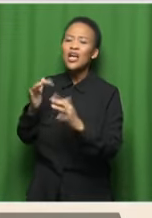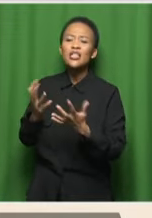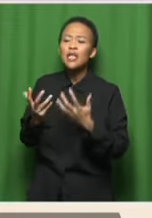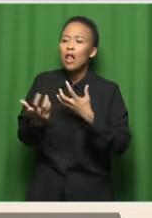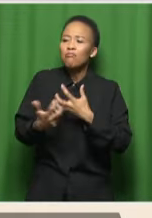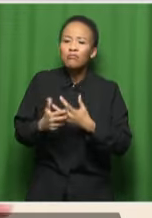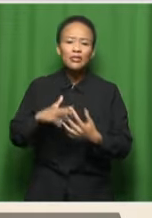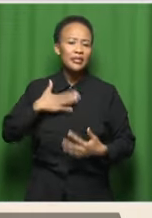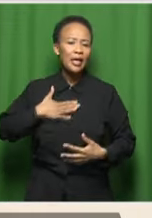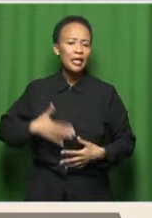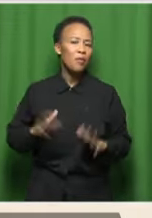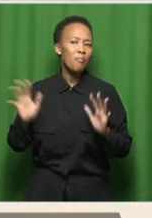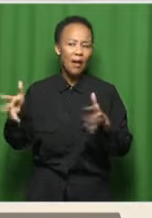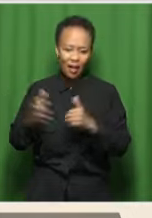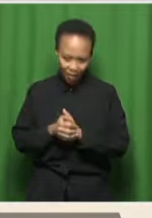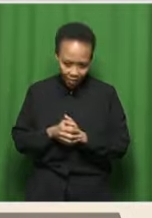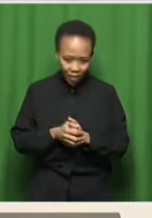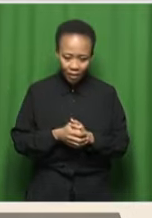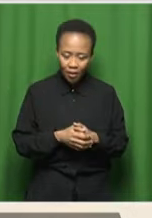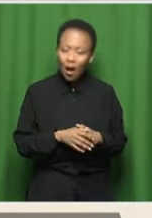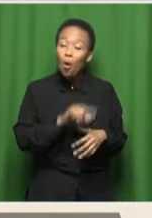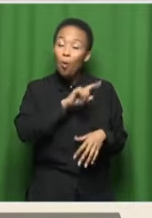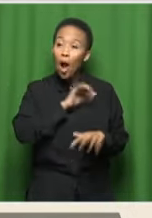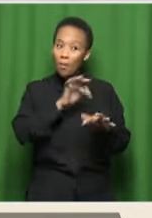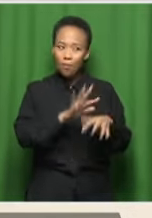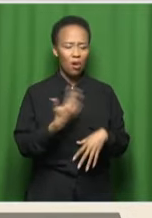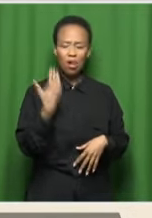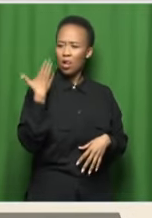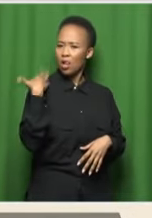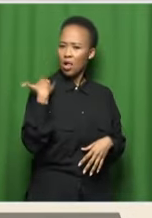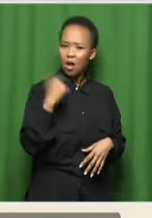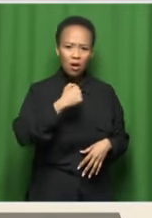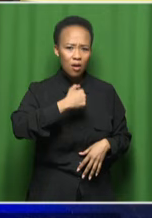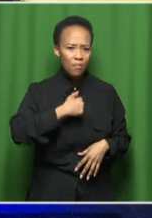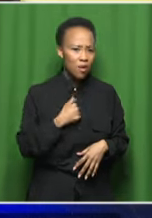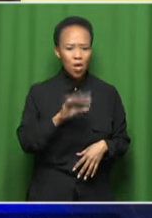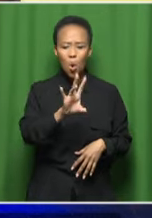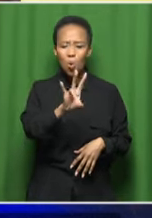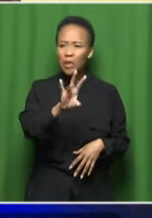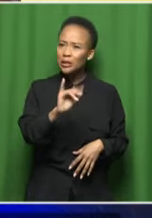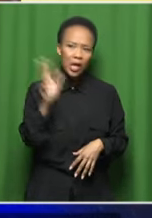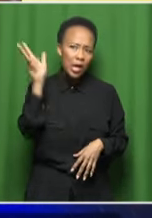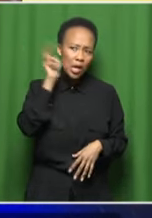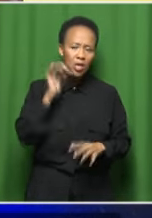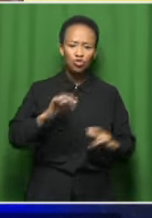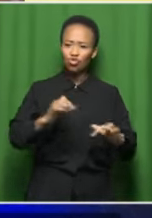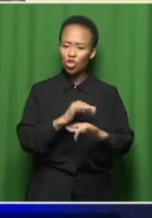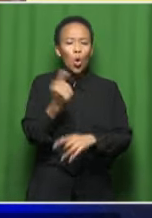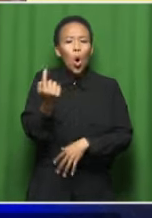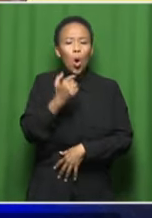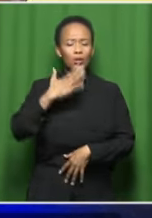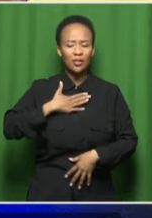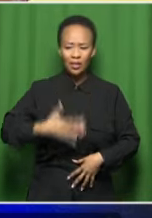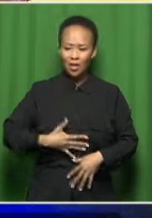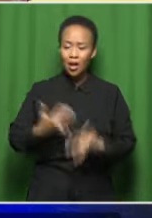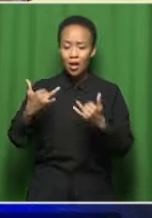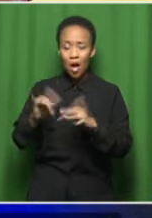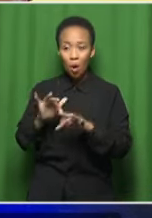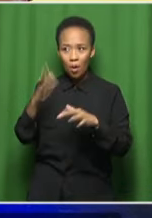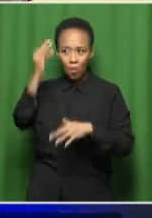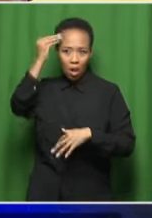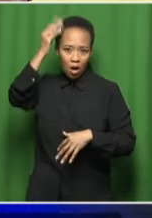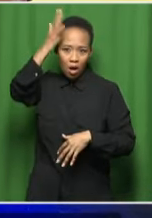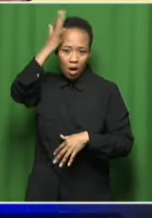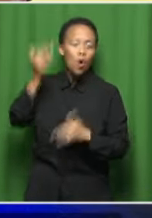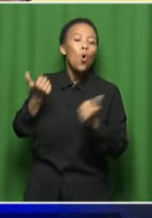I know, why are you listening to jazz music on a Wednesday? We're going to listen to that on a Sunday. No. I mean, how do you change that mindset? How do you bring